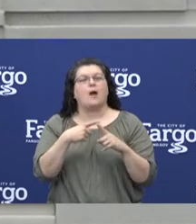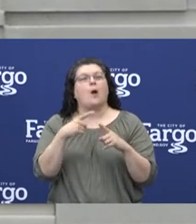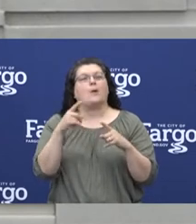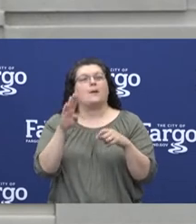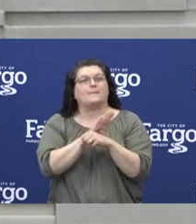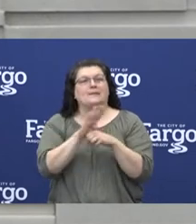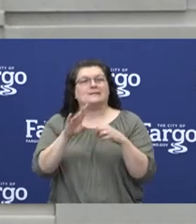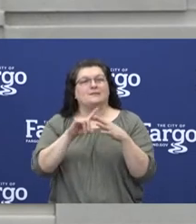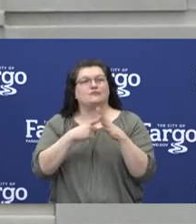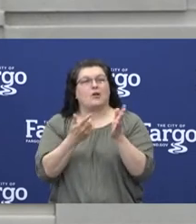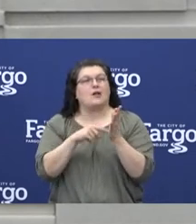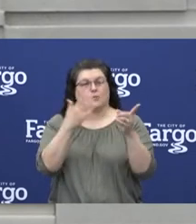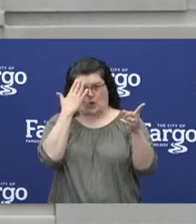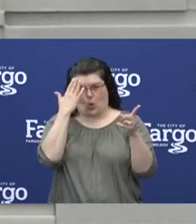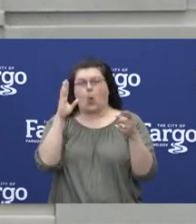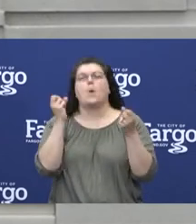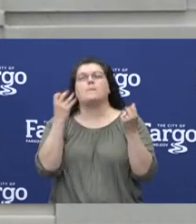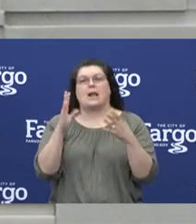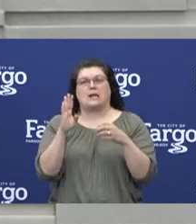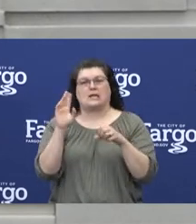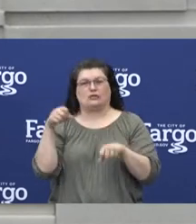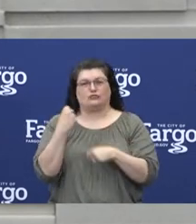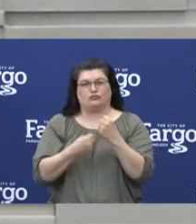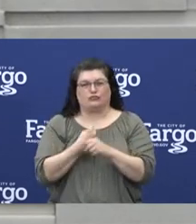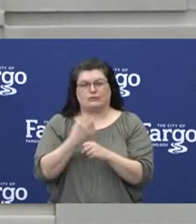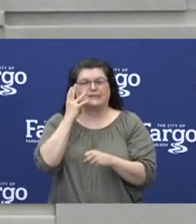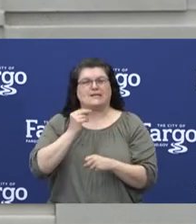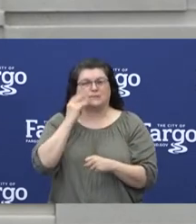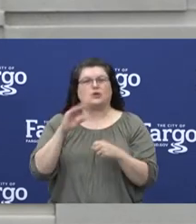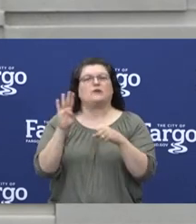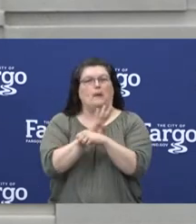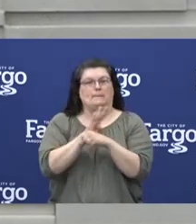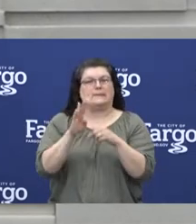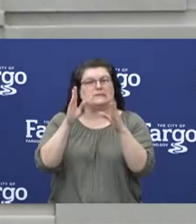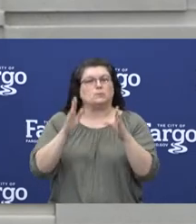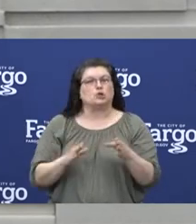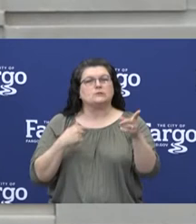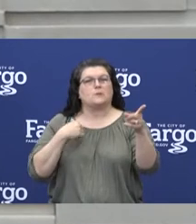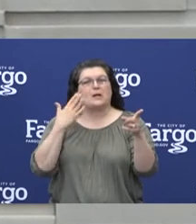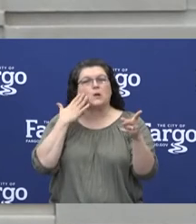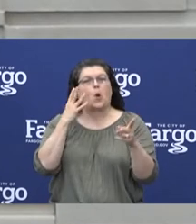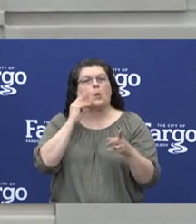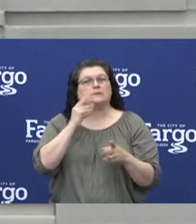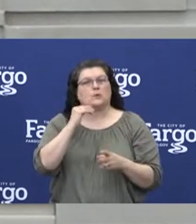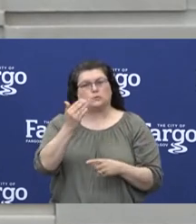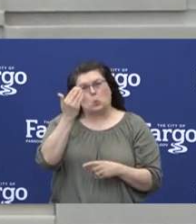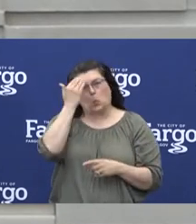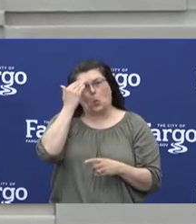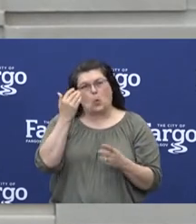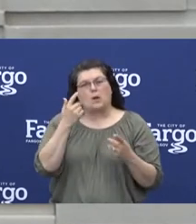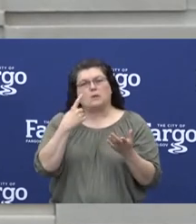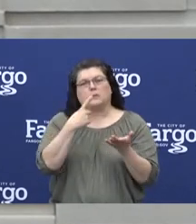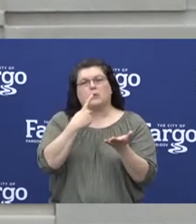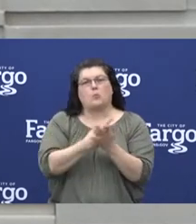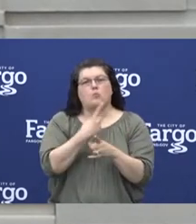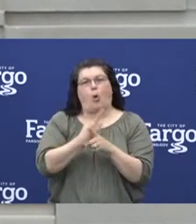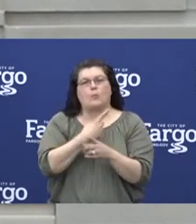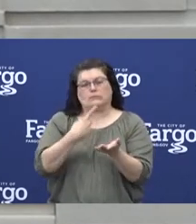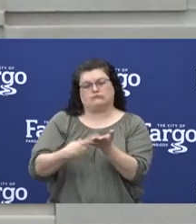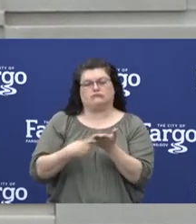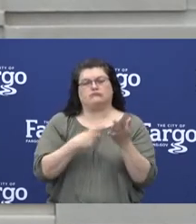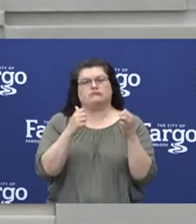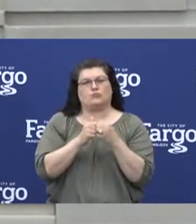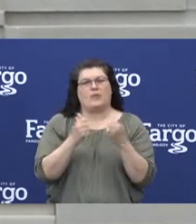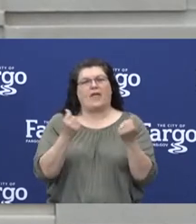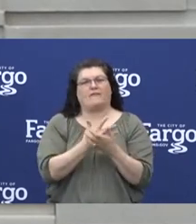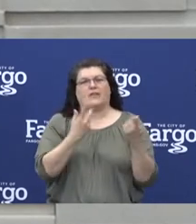was a businessman for many years, and he's very familiar with many things going on in the business area. But we thought he'd be an appropriate one to talk about it and how